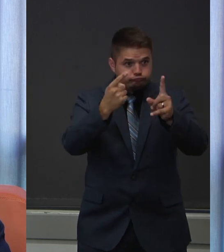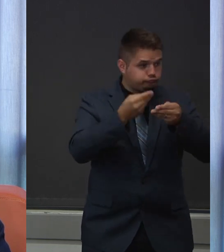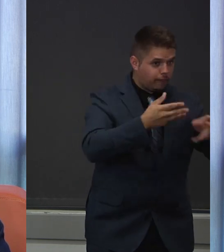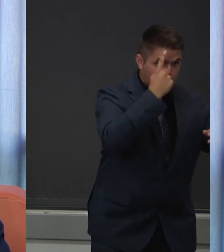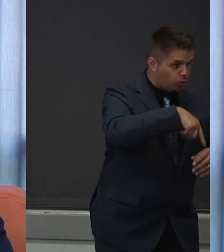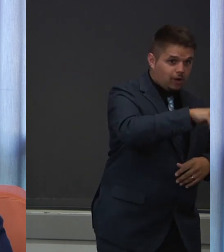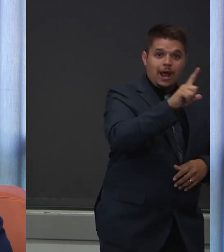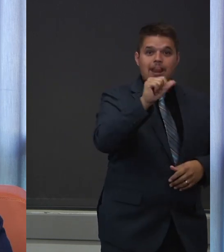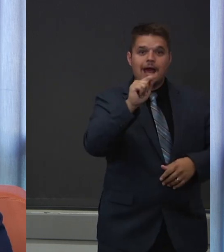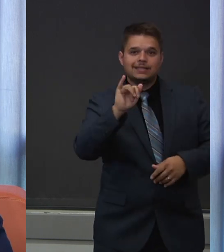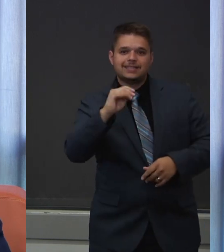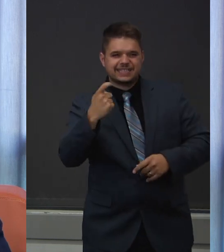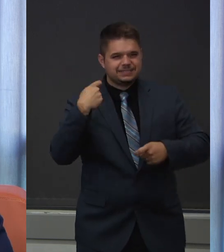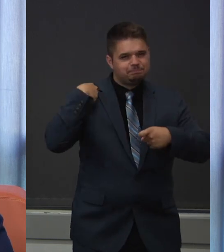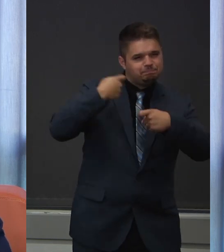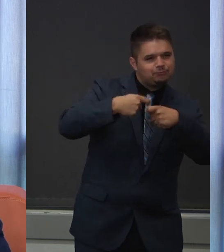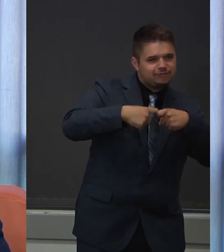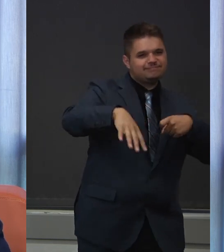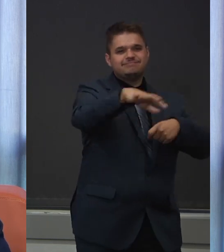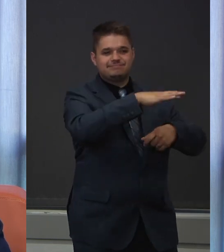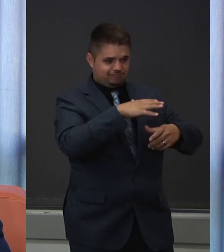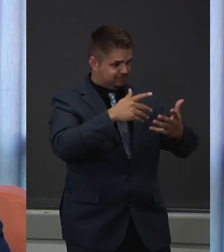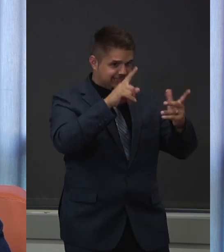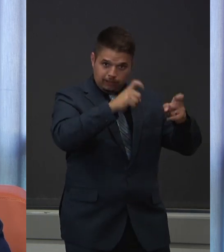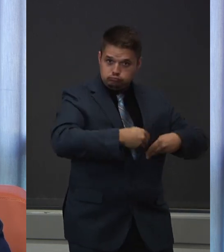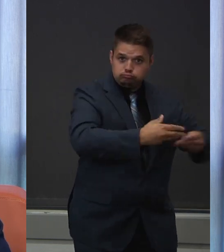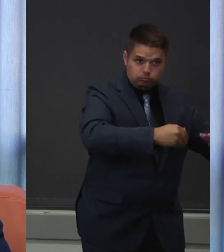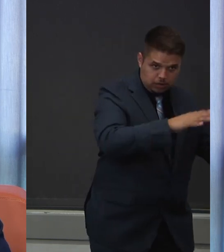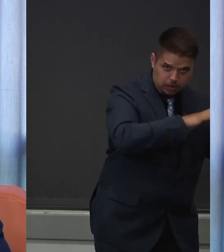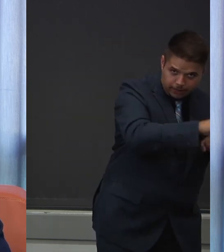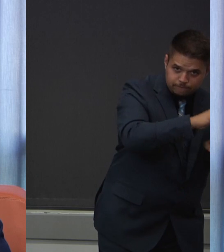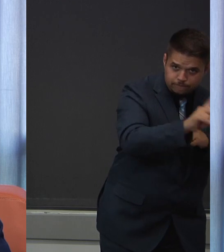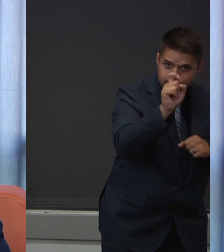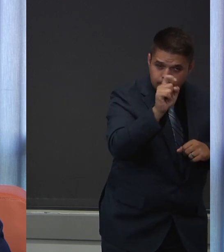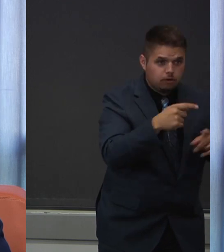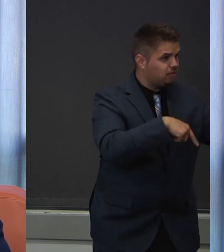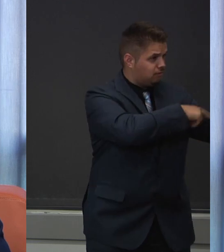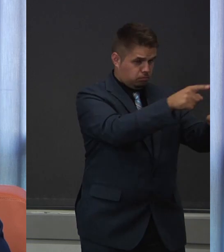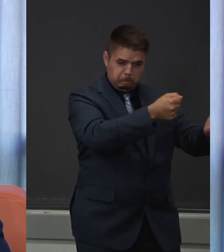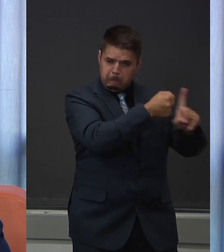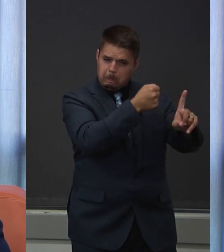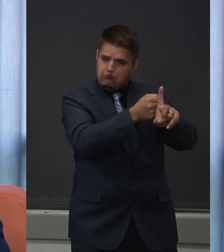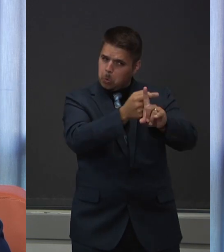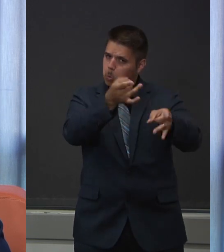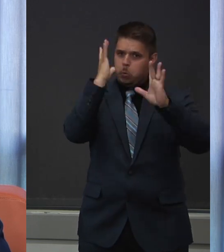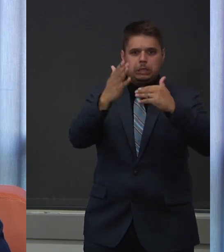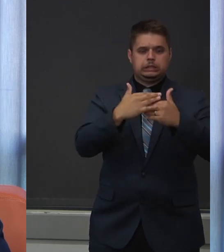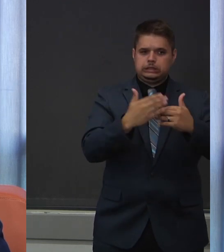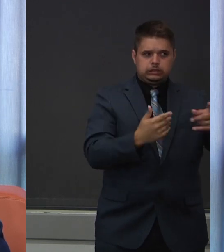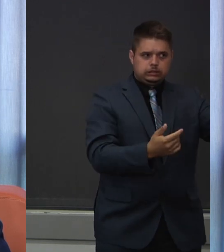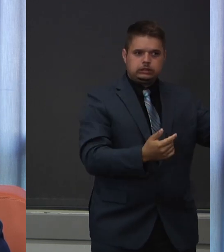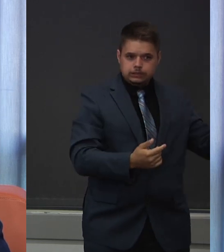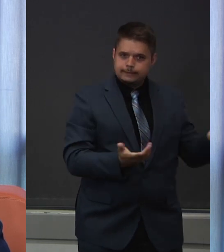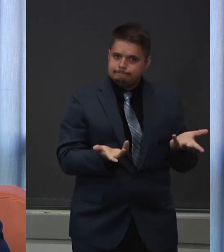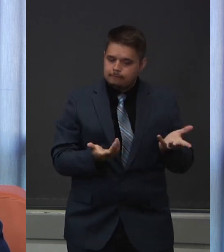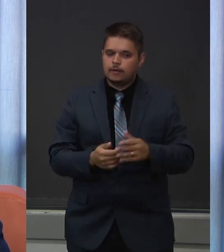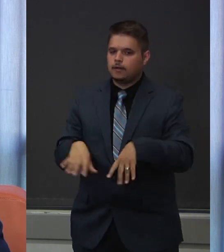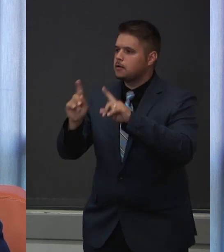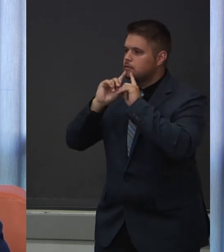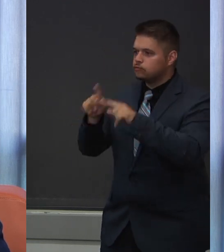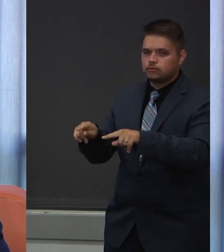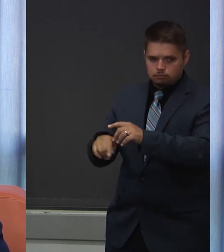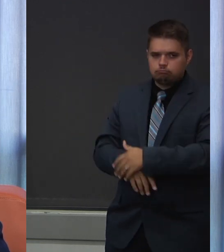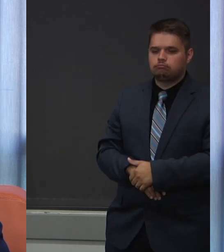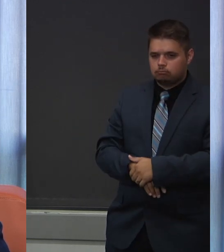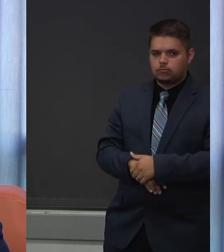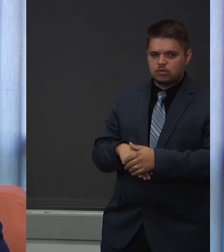-19? Thanks for the question, Claire. We are seeing a very high burden of COVID